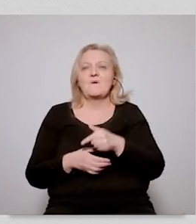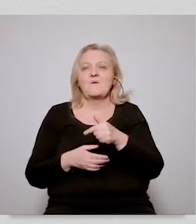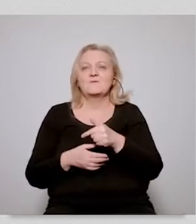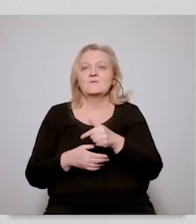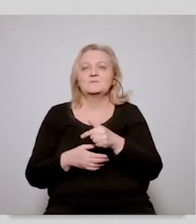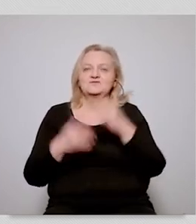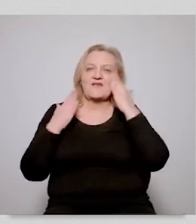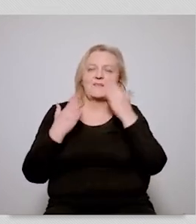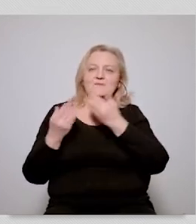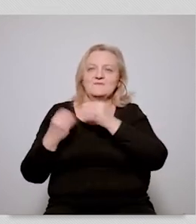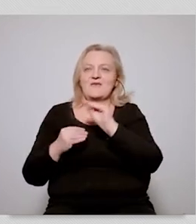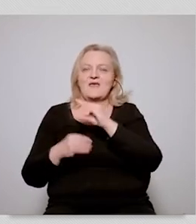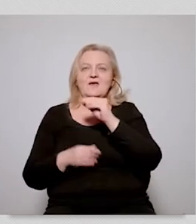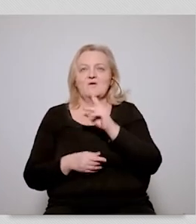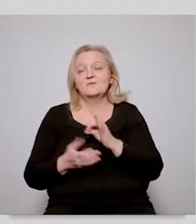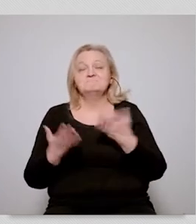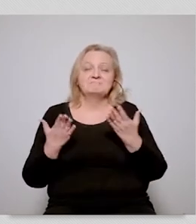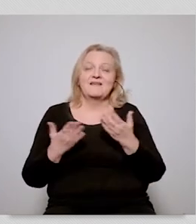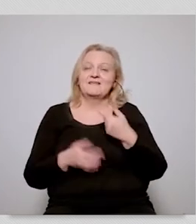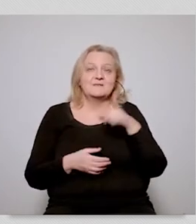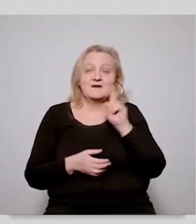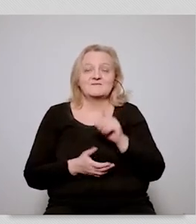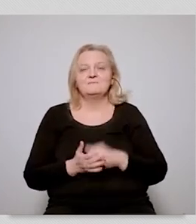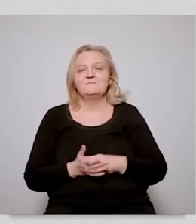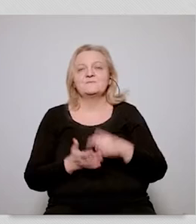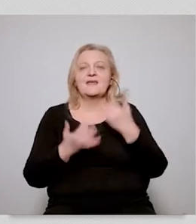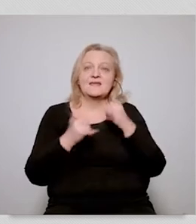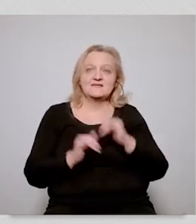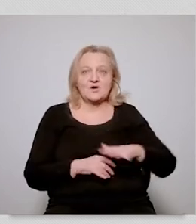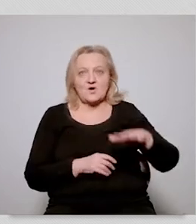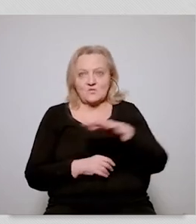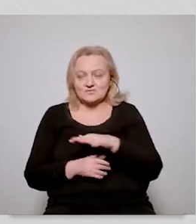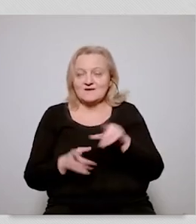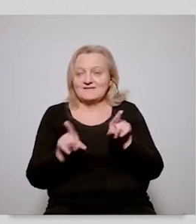of the climate challenge than their grandparents